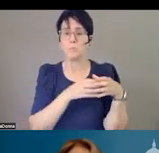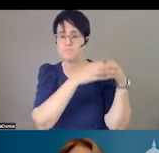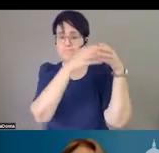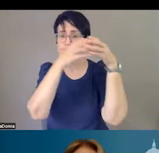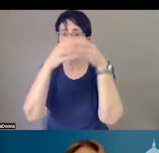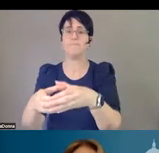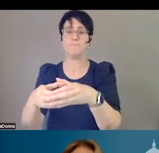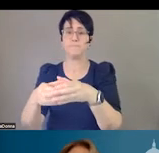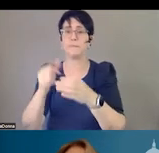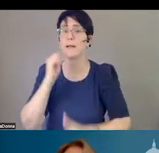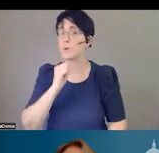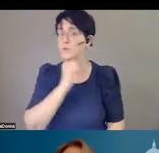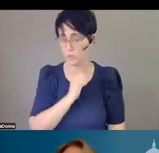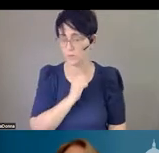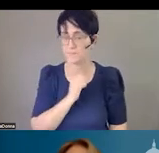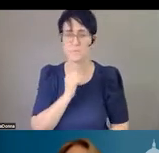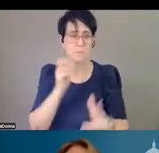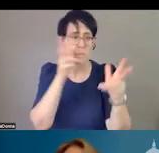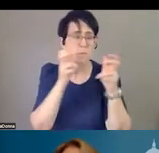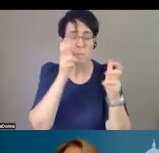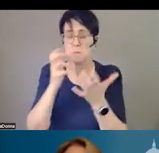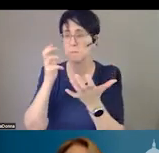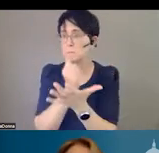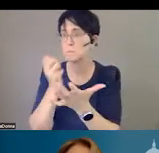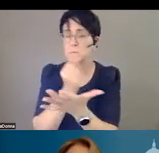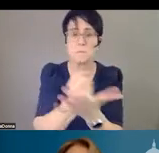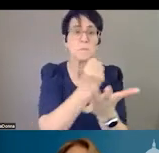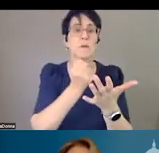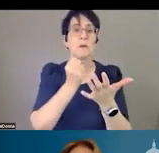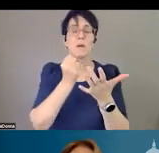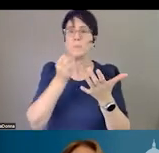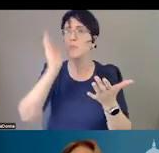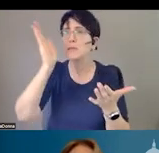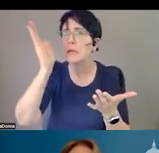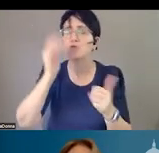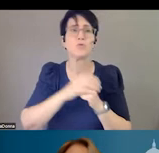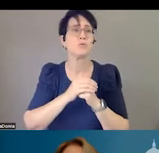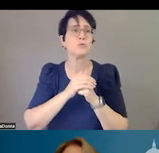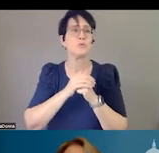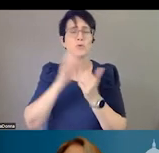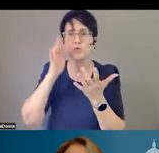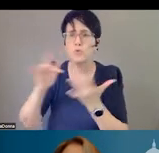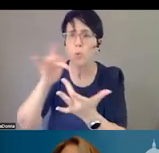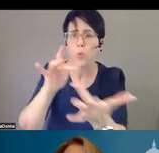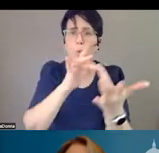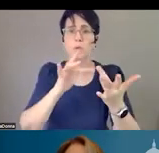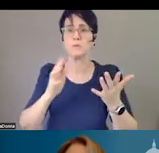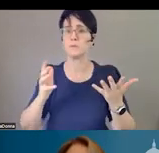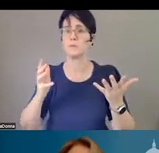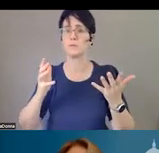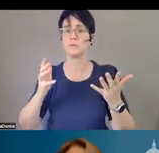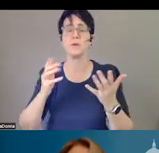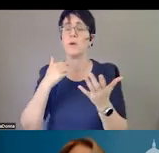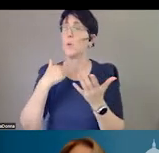incredible. And we had presentations. We took tours. We learned so much. And we took local elected